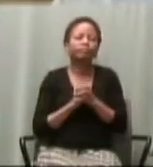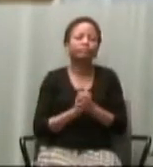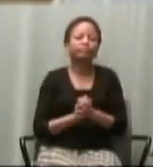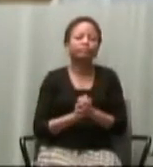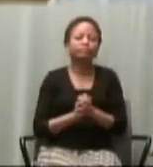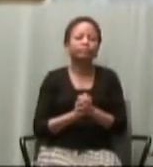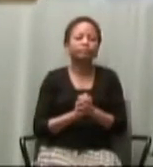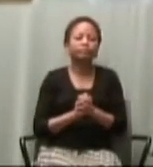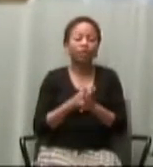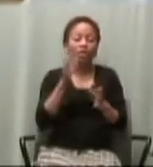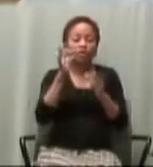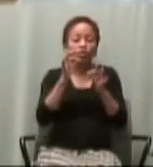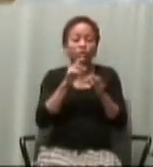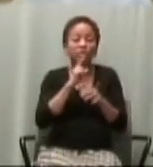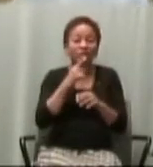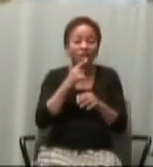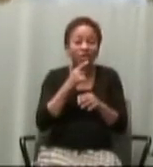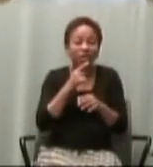If we love God